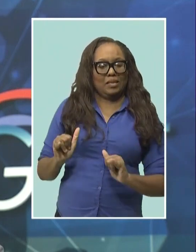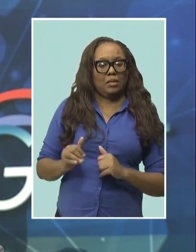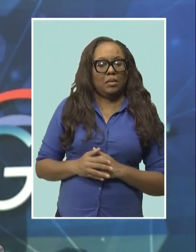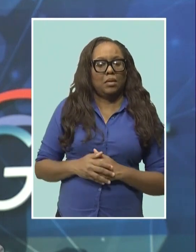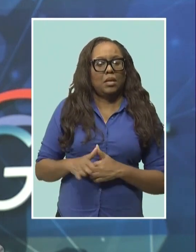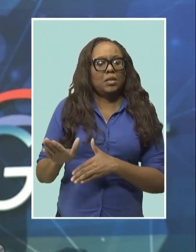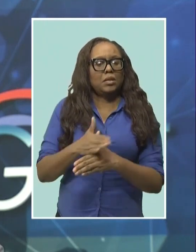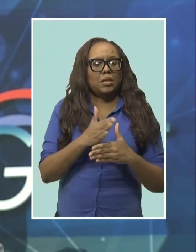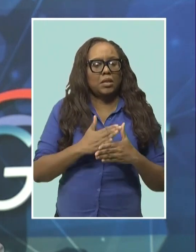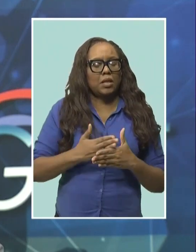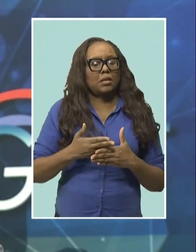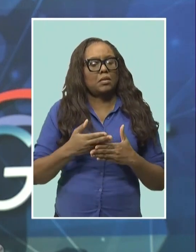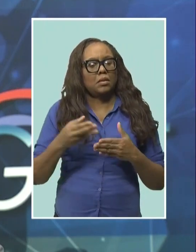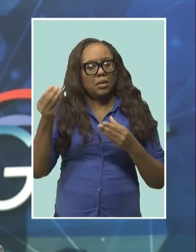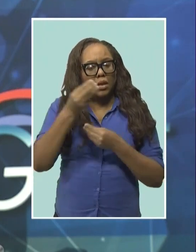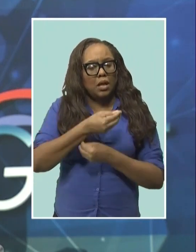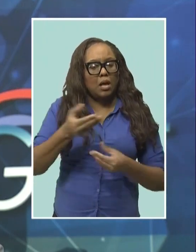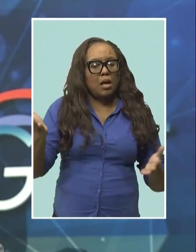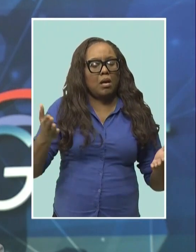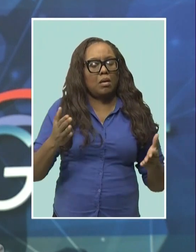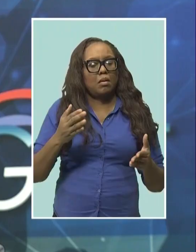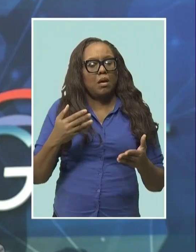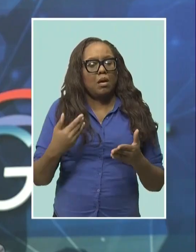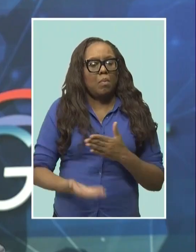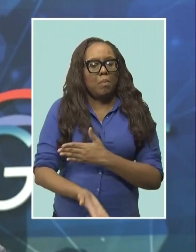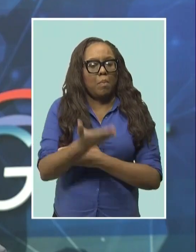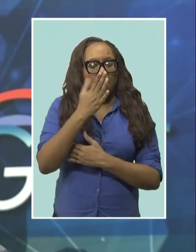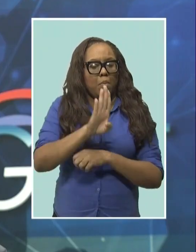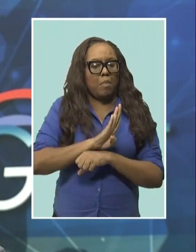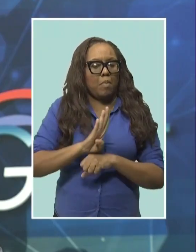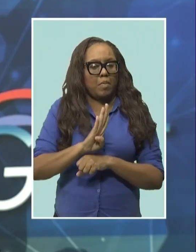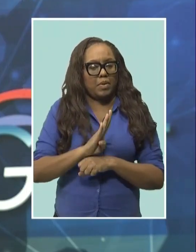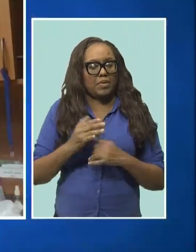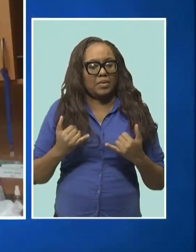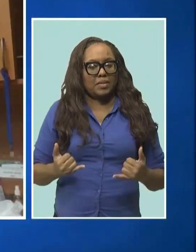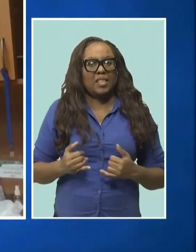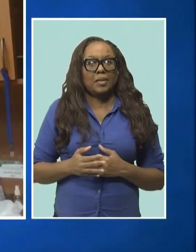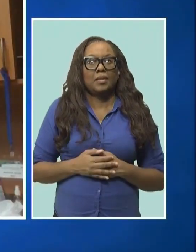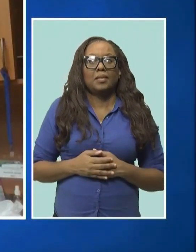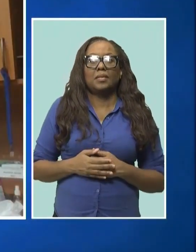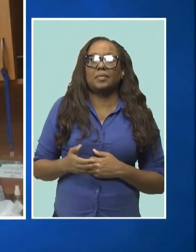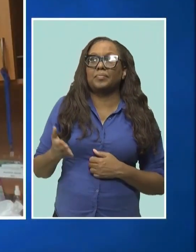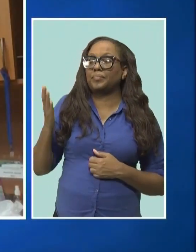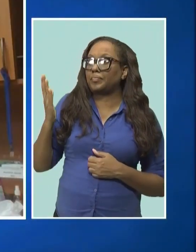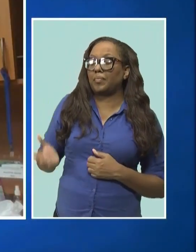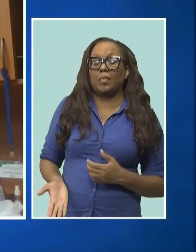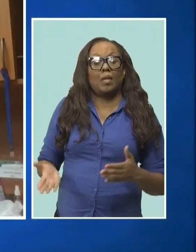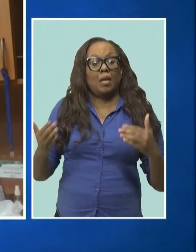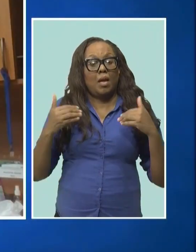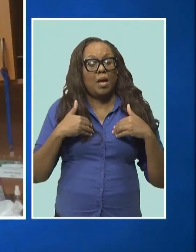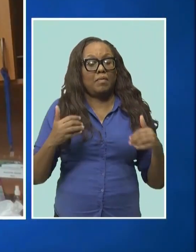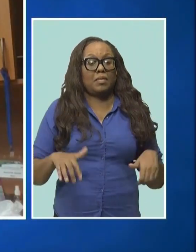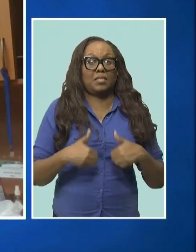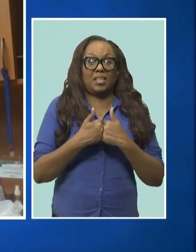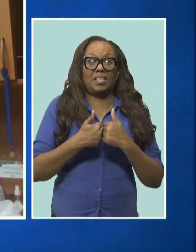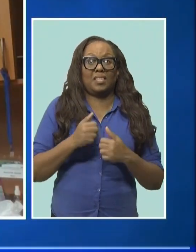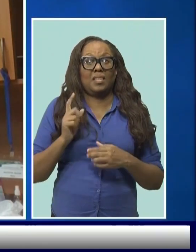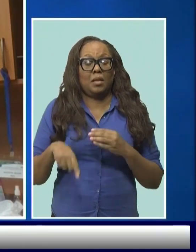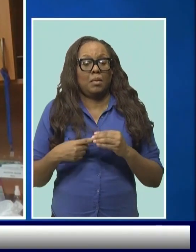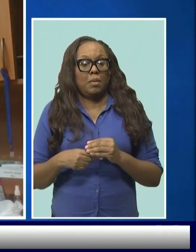insight on the matter during CBC-TV8's Morning Barbados. We have a challenge in terms of the economic status of